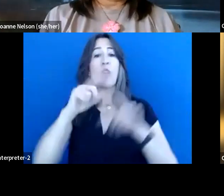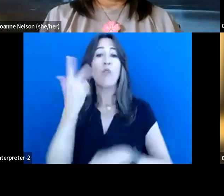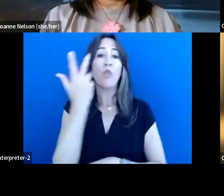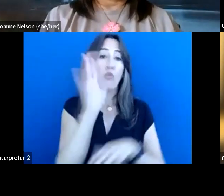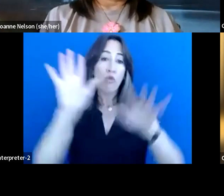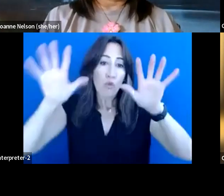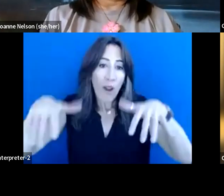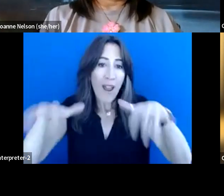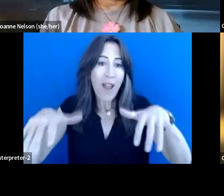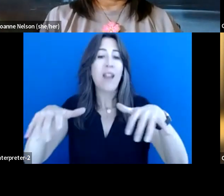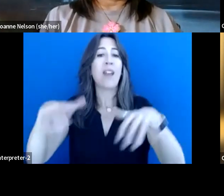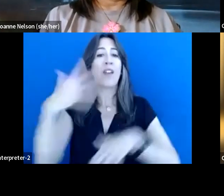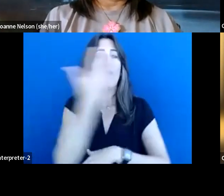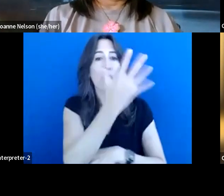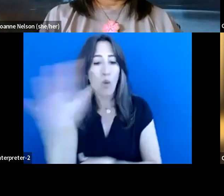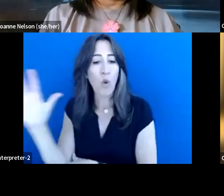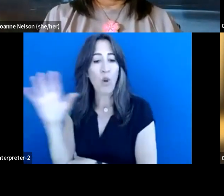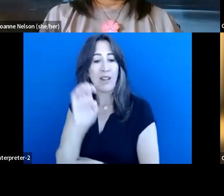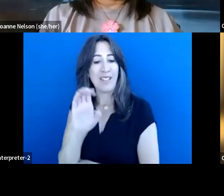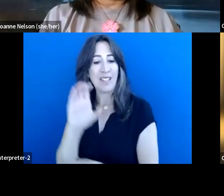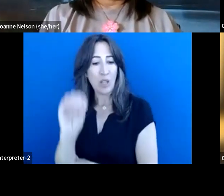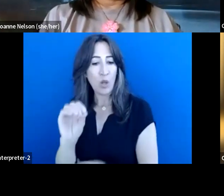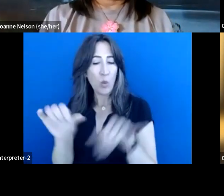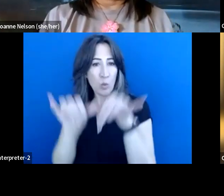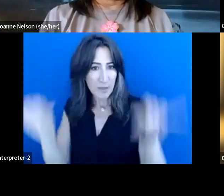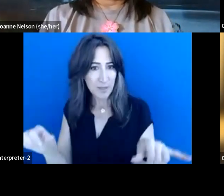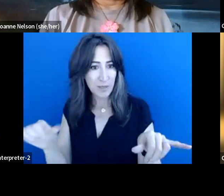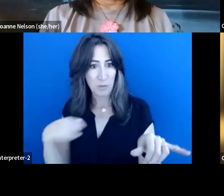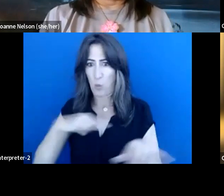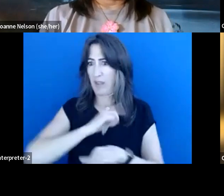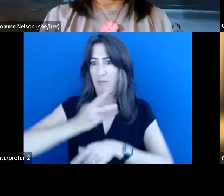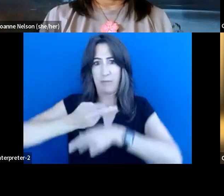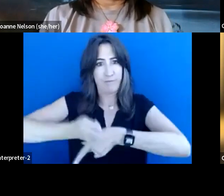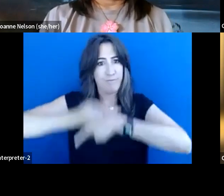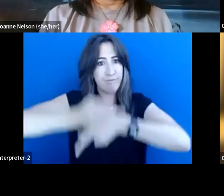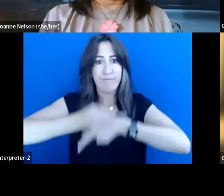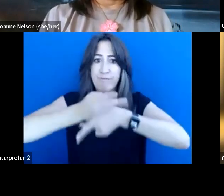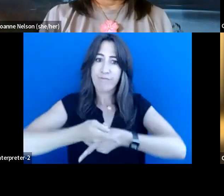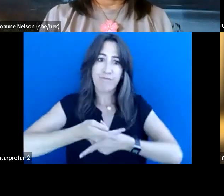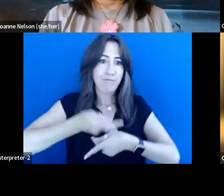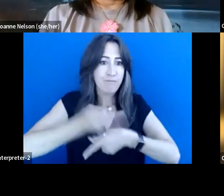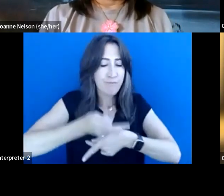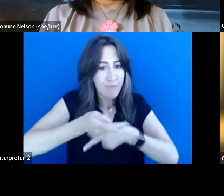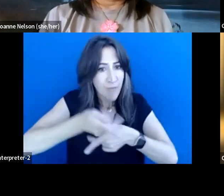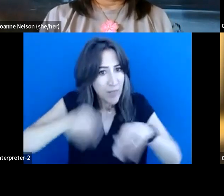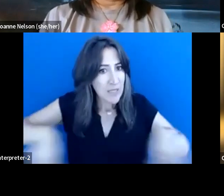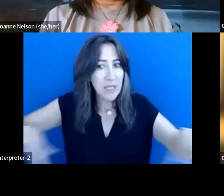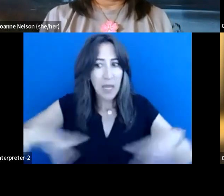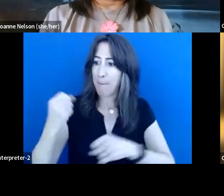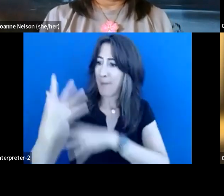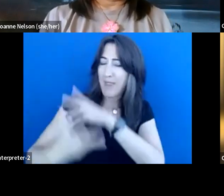And we've been stewards of this land for quite some time now. We have done it